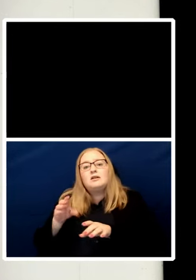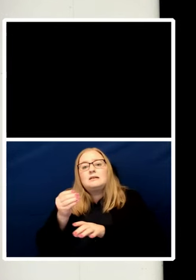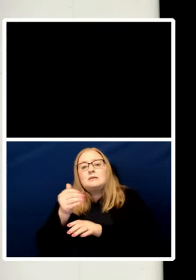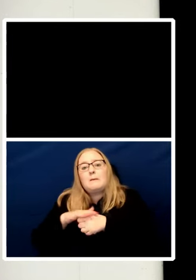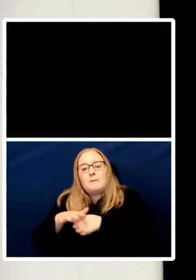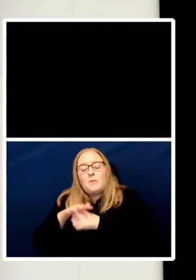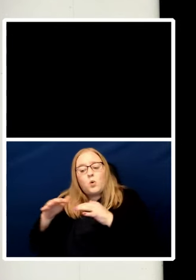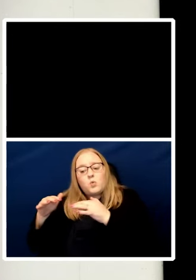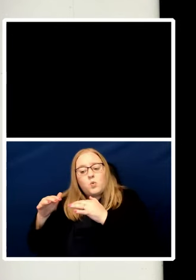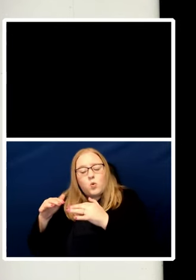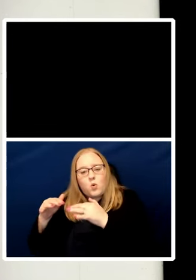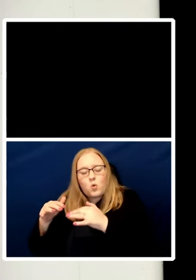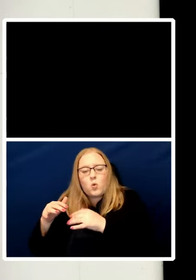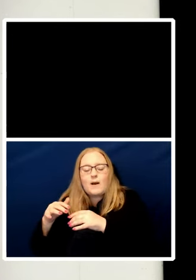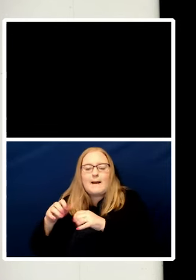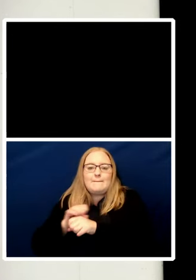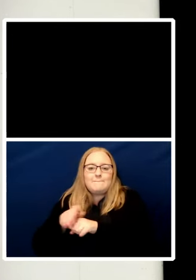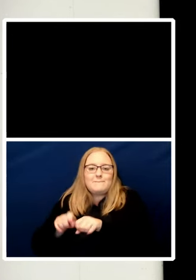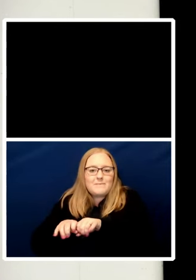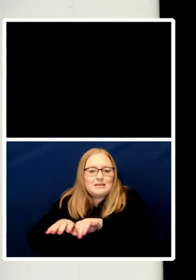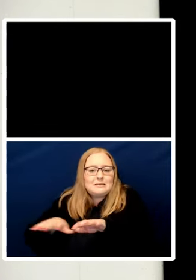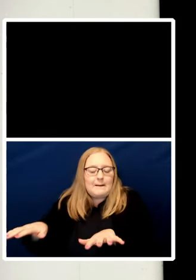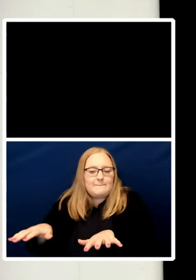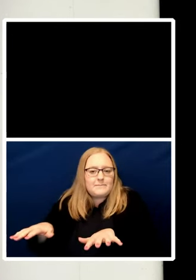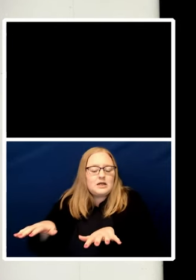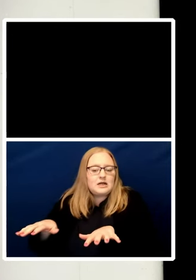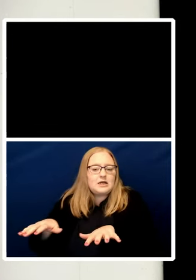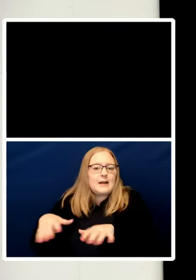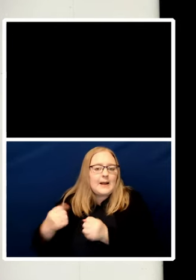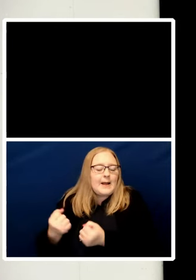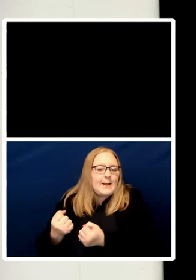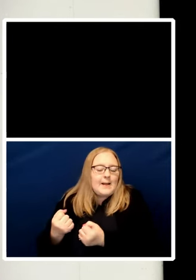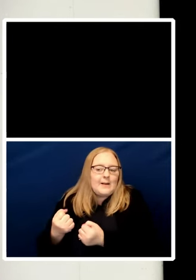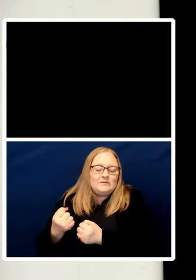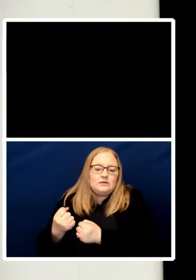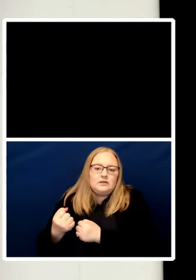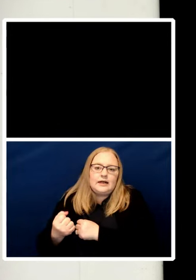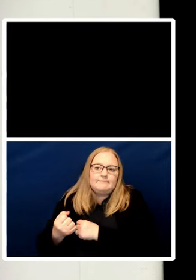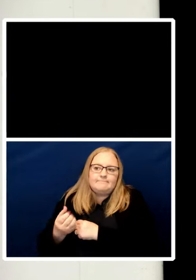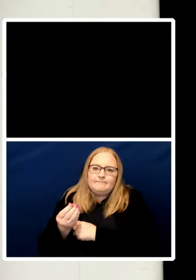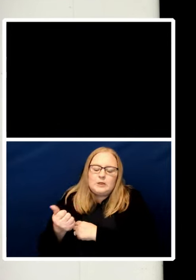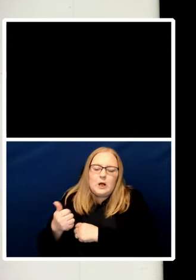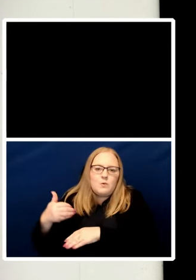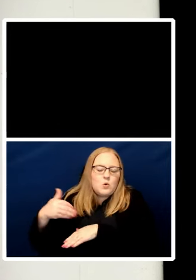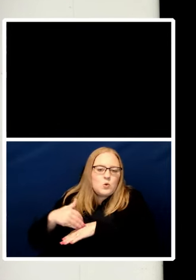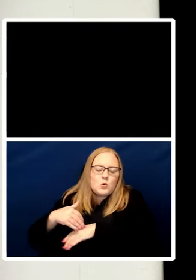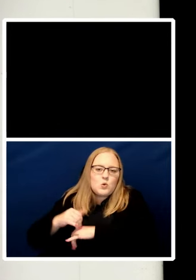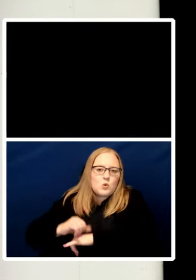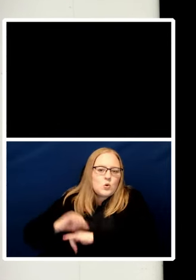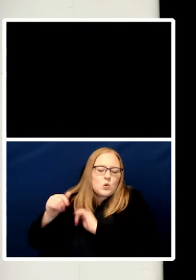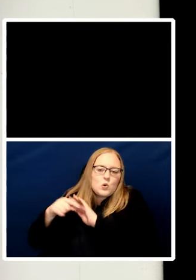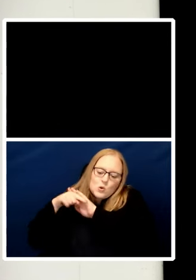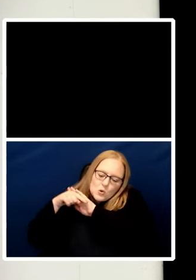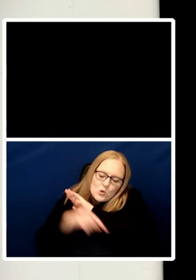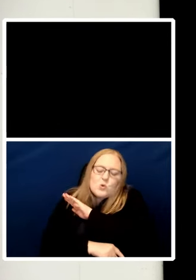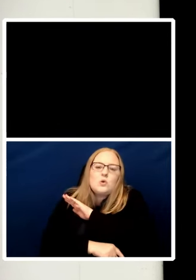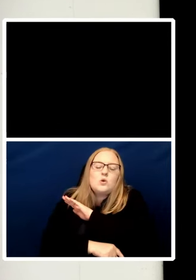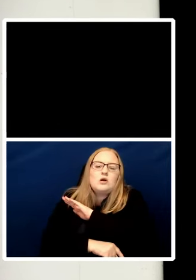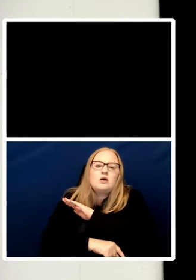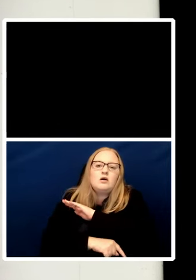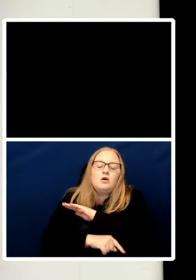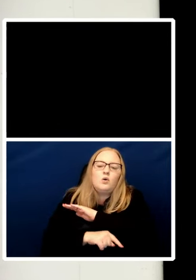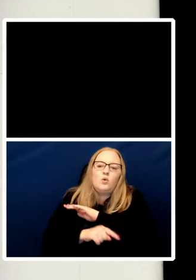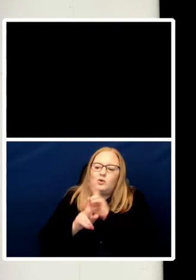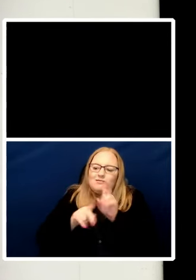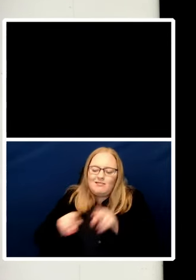-watering windfalls to others so graphically demonstrate, human rights must to some extent address